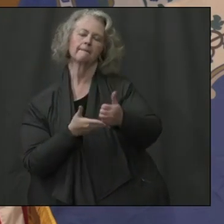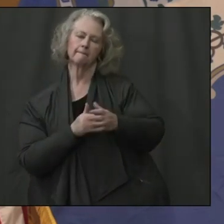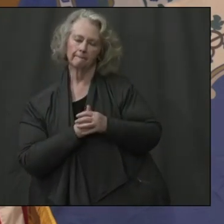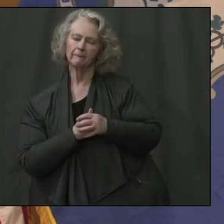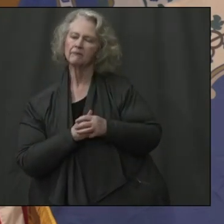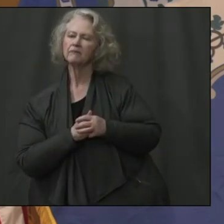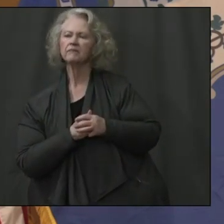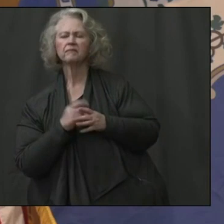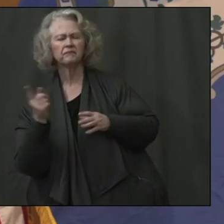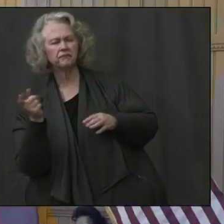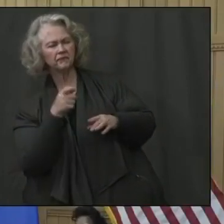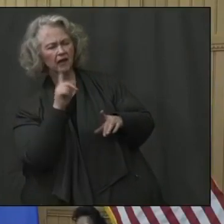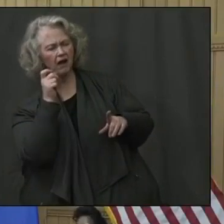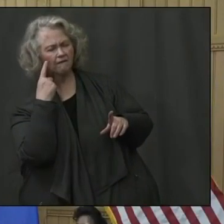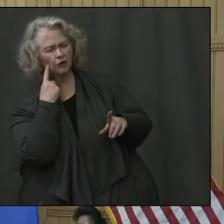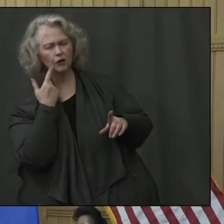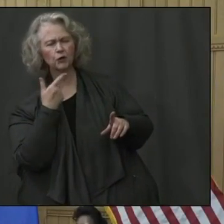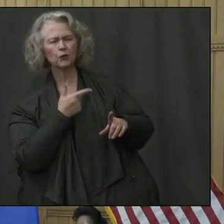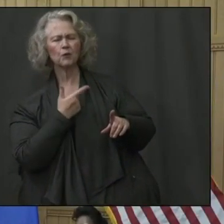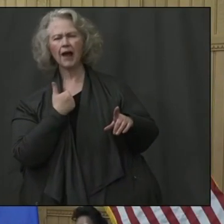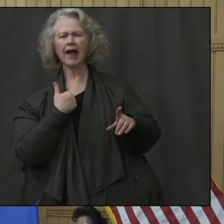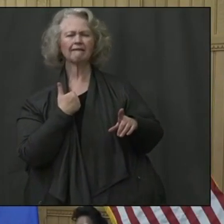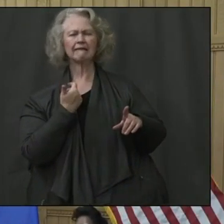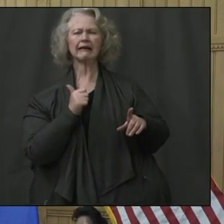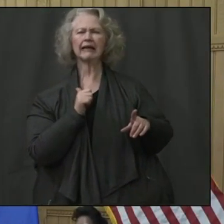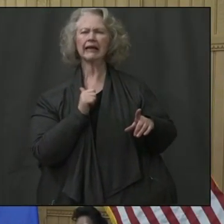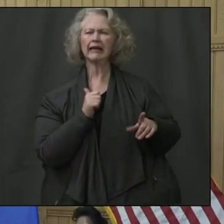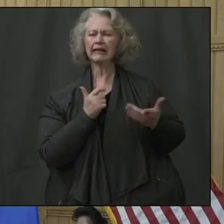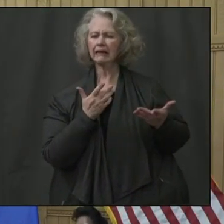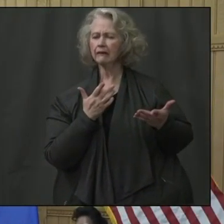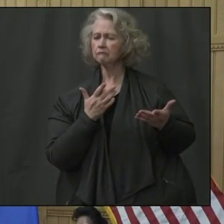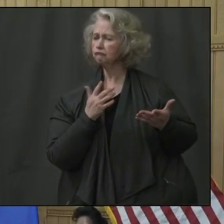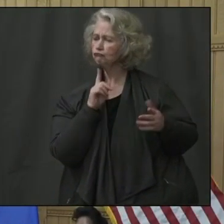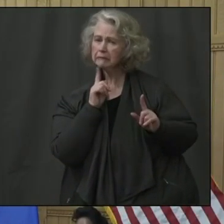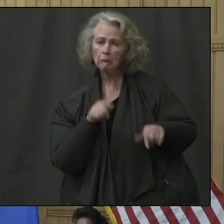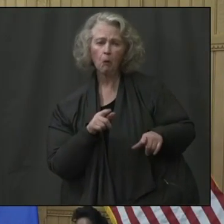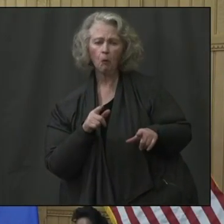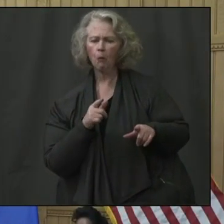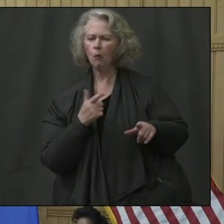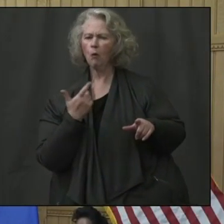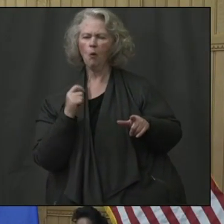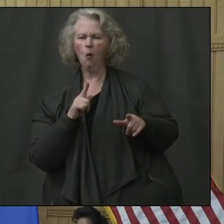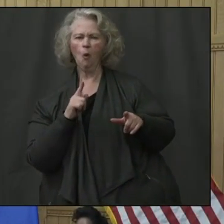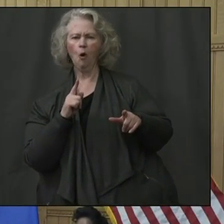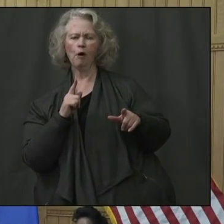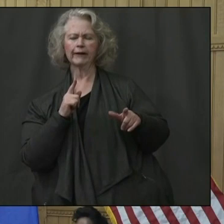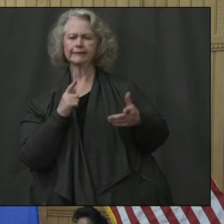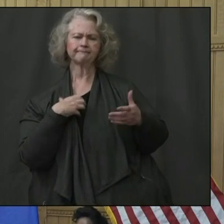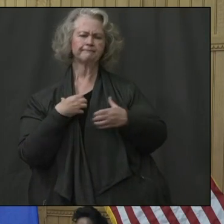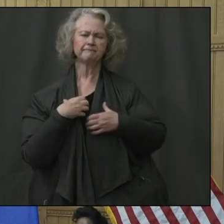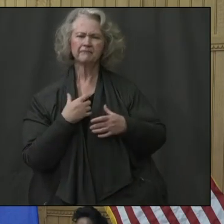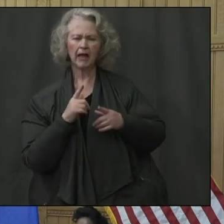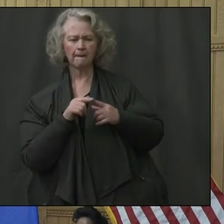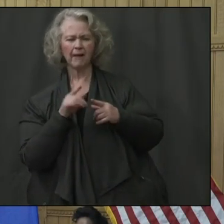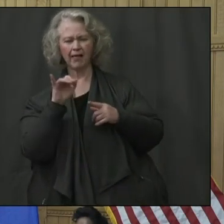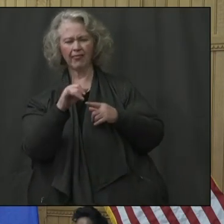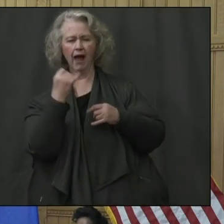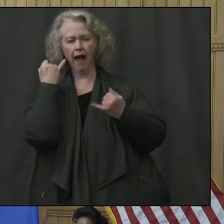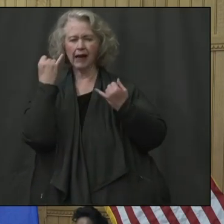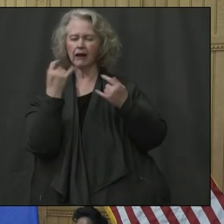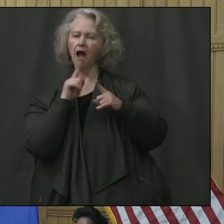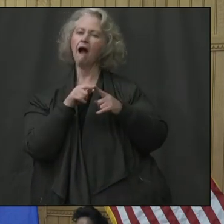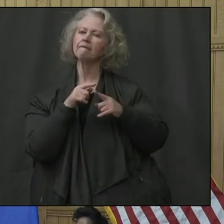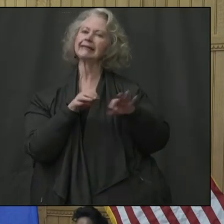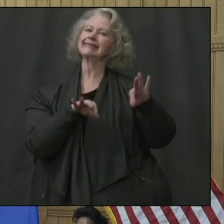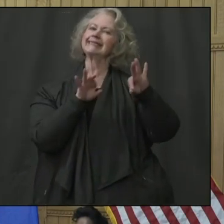Governor, have you also gotten any either local reports or any pushback on, uh, the whole question of essential, non-essential businesses? In other